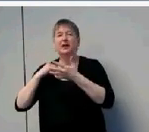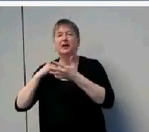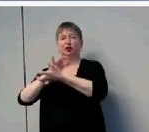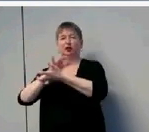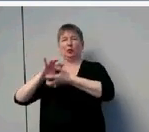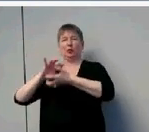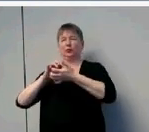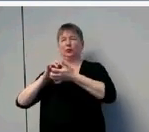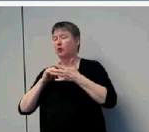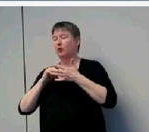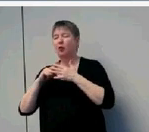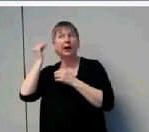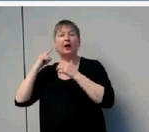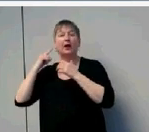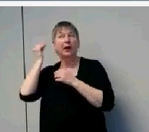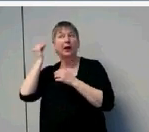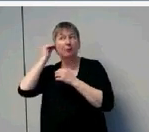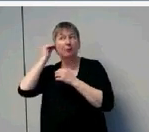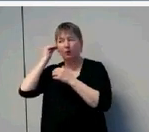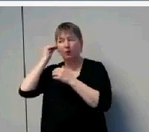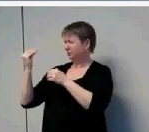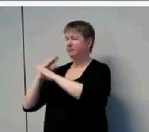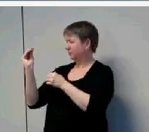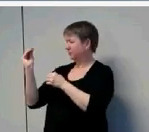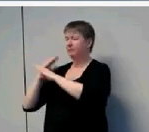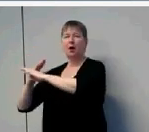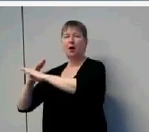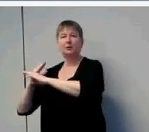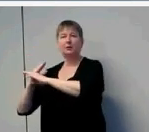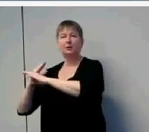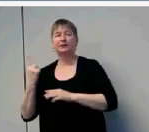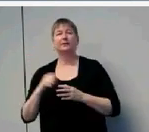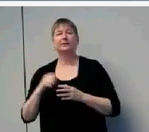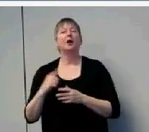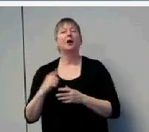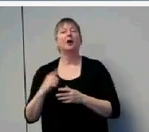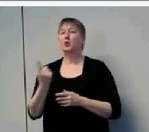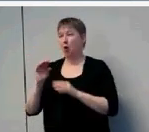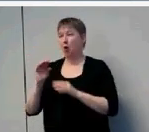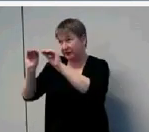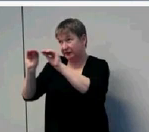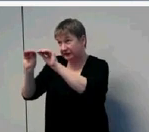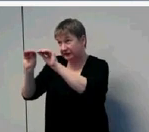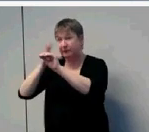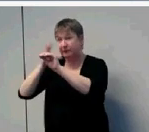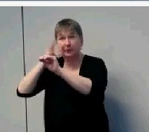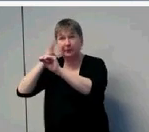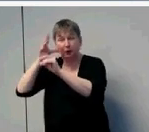air mold blockage, a variety of things. We always give parents a kit with these devices and ensure that they're checking batteries